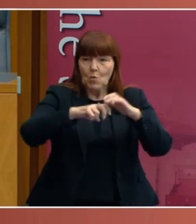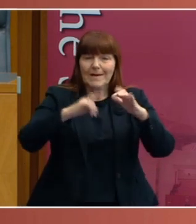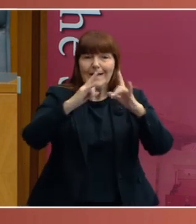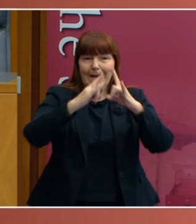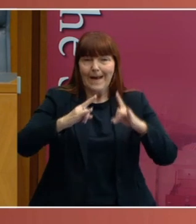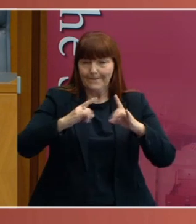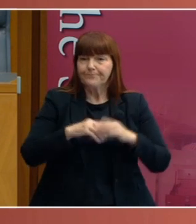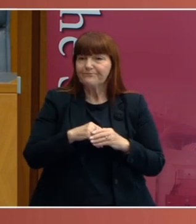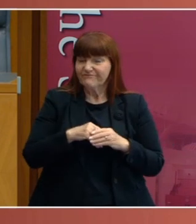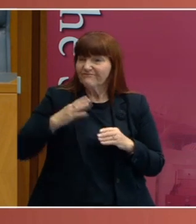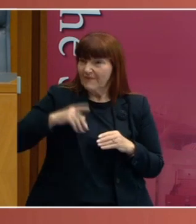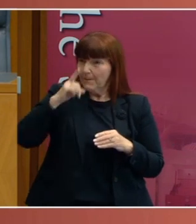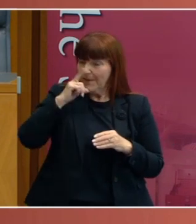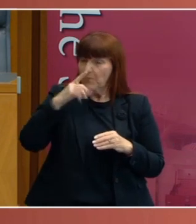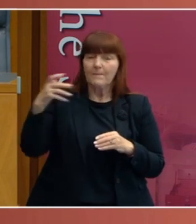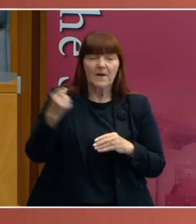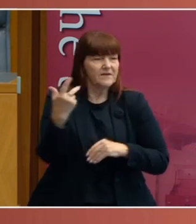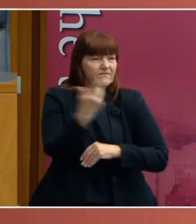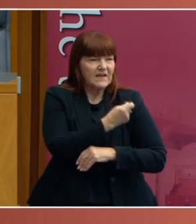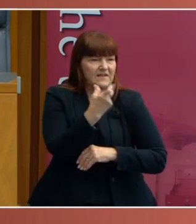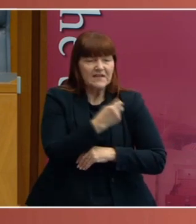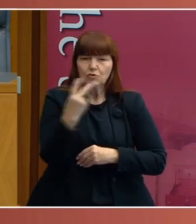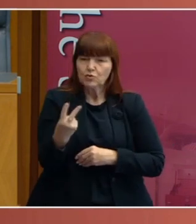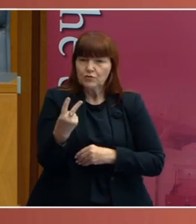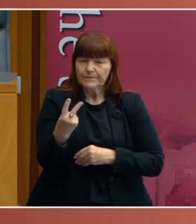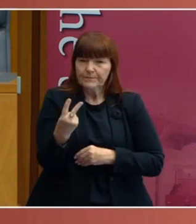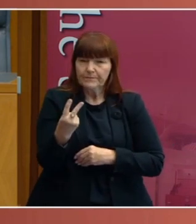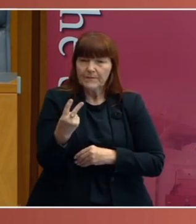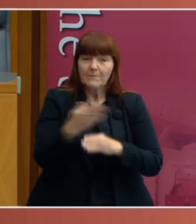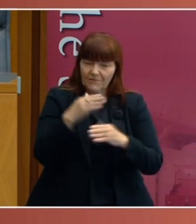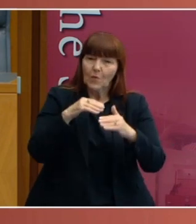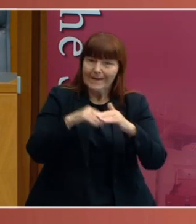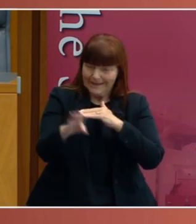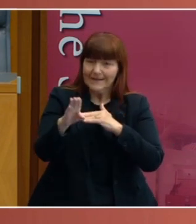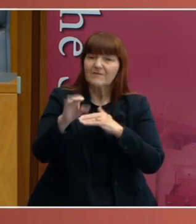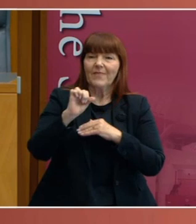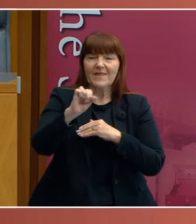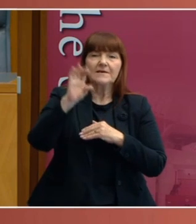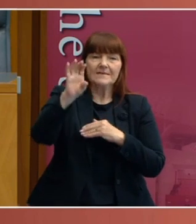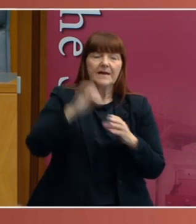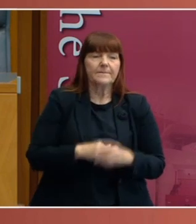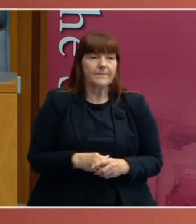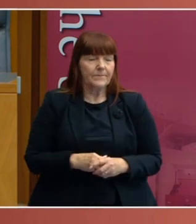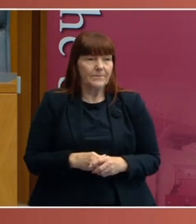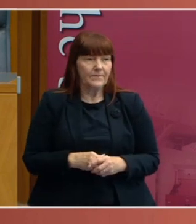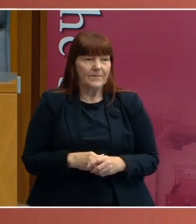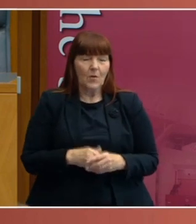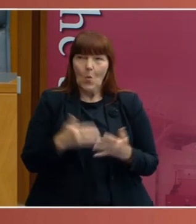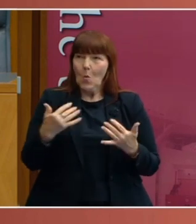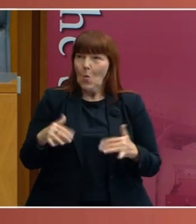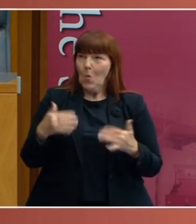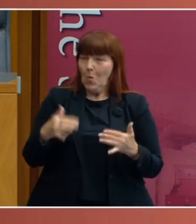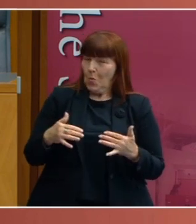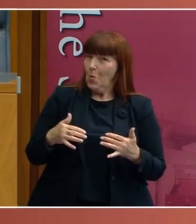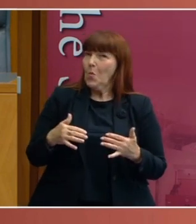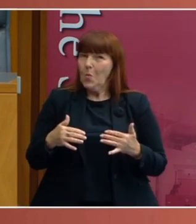it required people to receive two compulsory vaccinations before they were allowed to enter the state. There were all too familiar